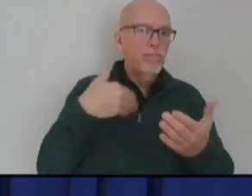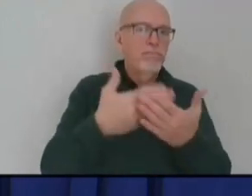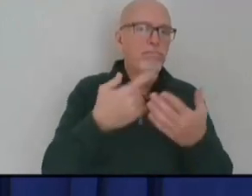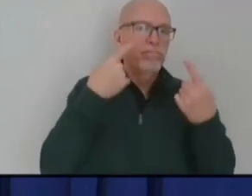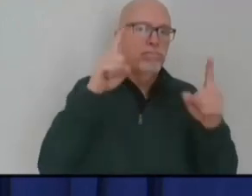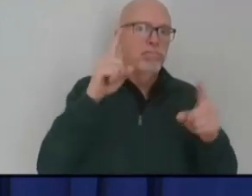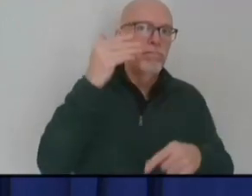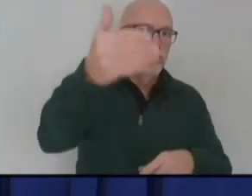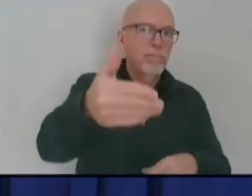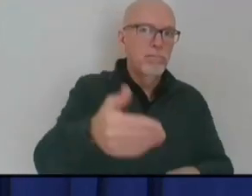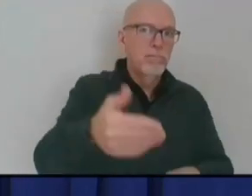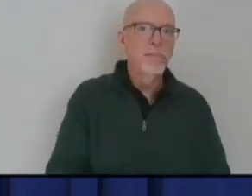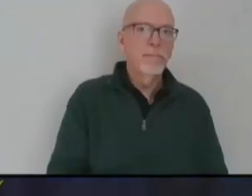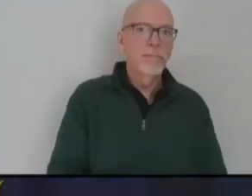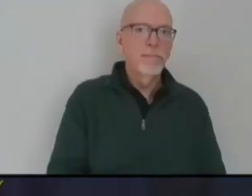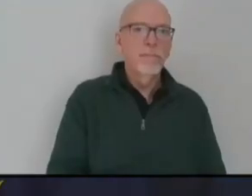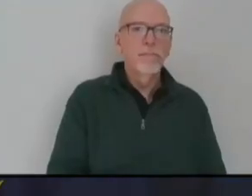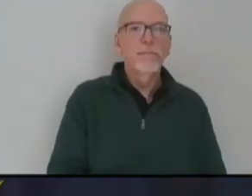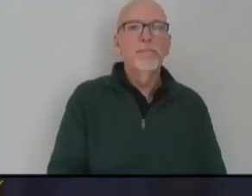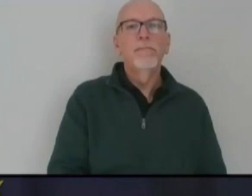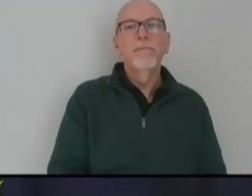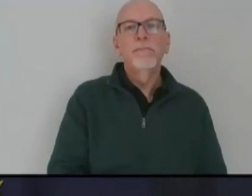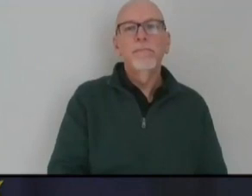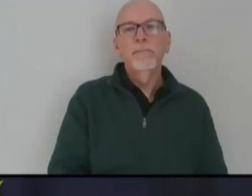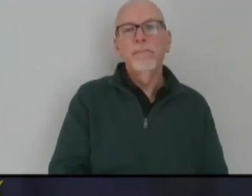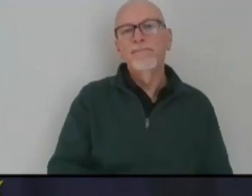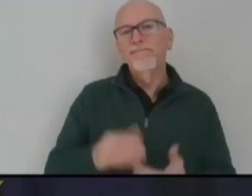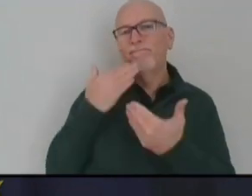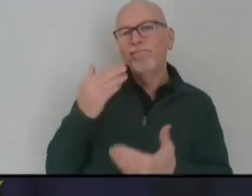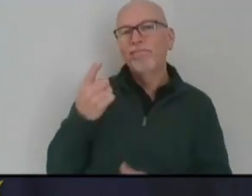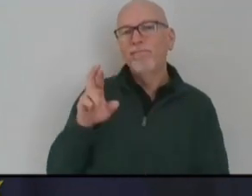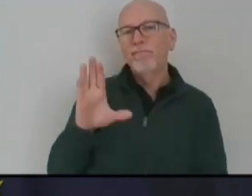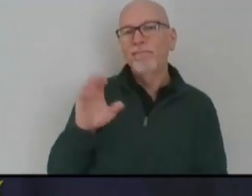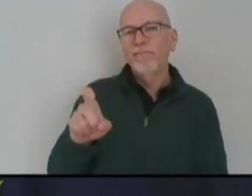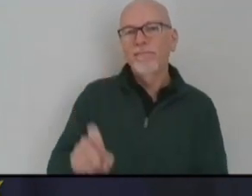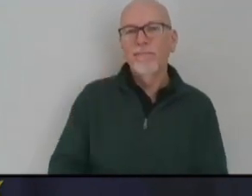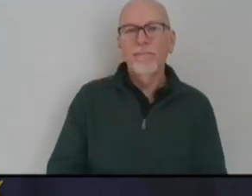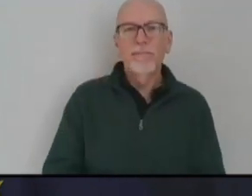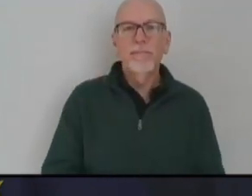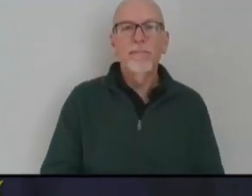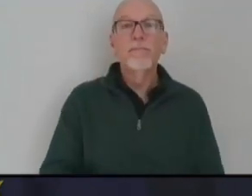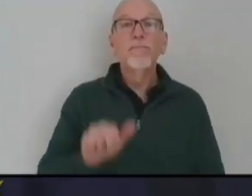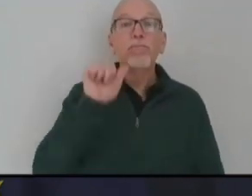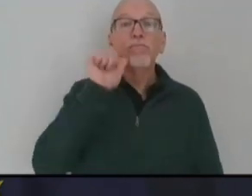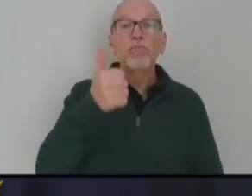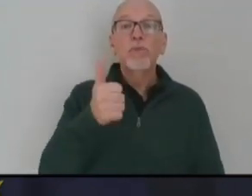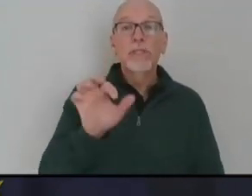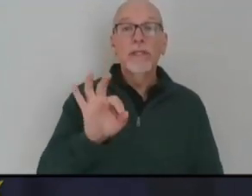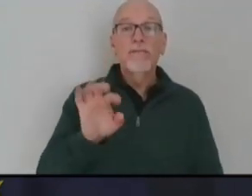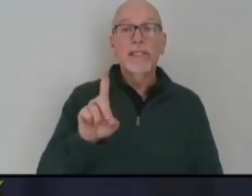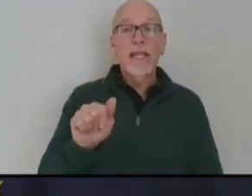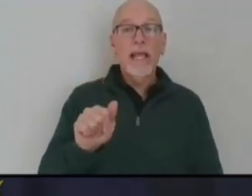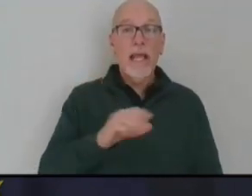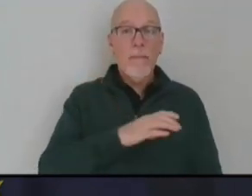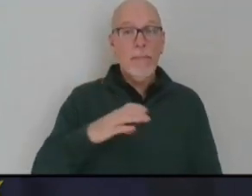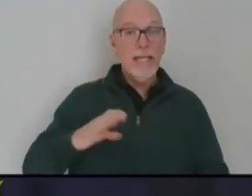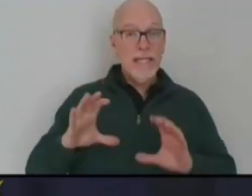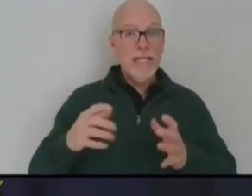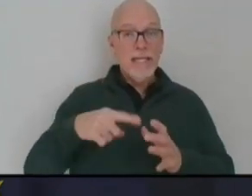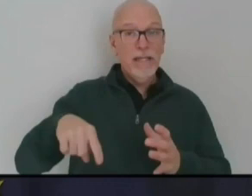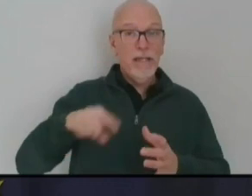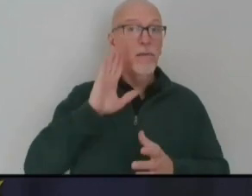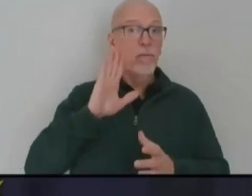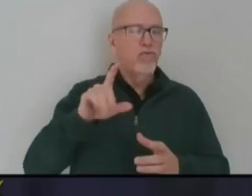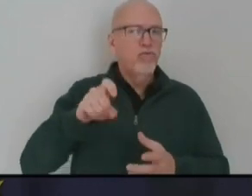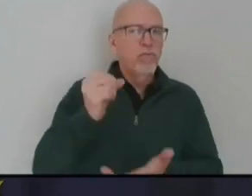pandemic. Lindsay? Thank you, Dr. Box. Tomorrow, an FDA subcommittee is expected to approve